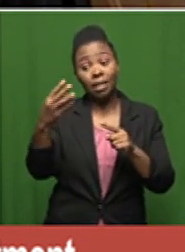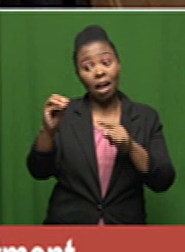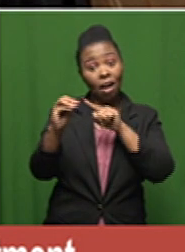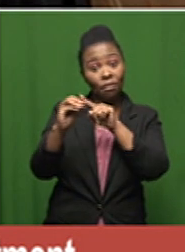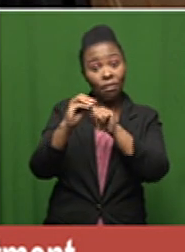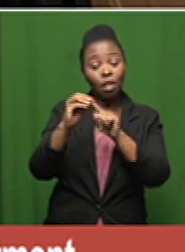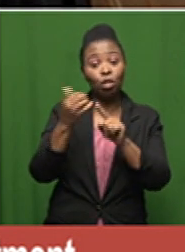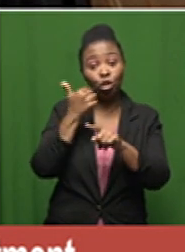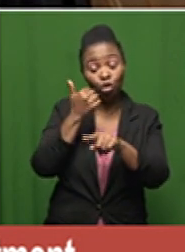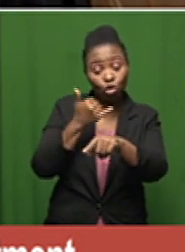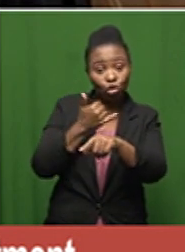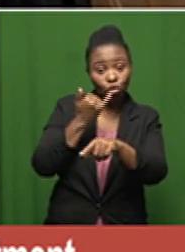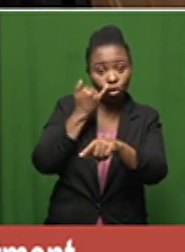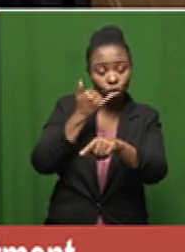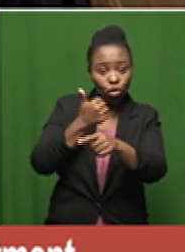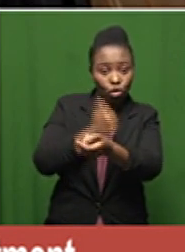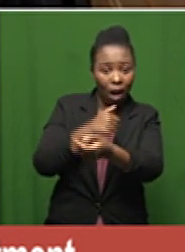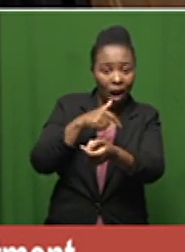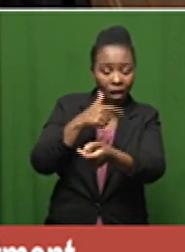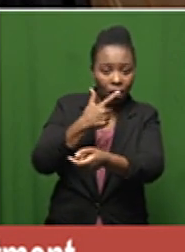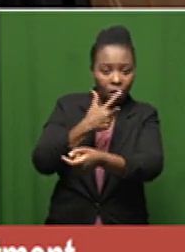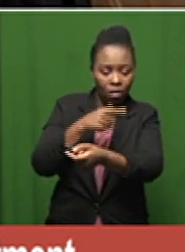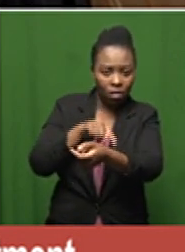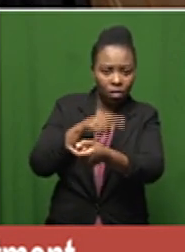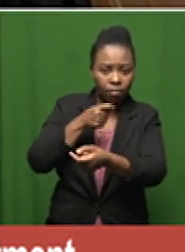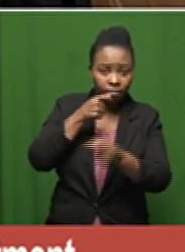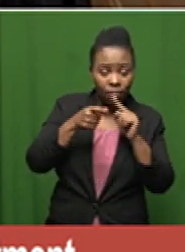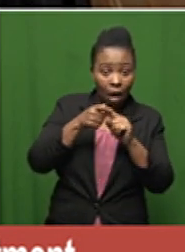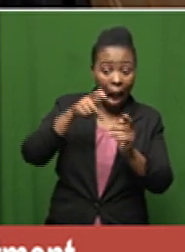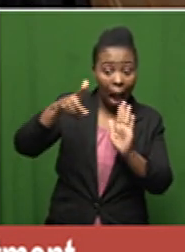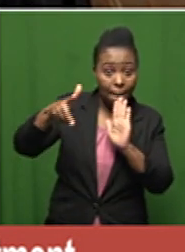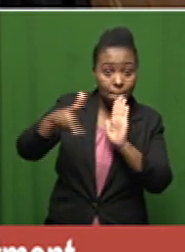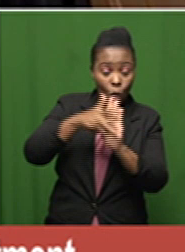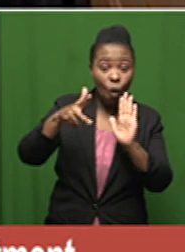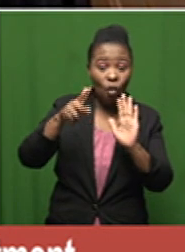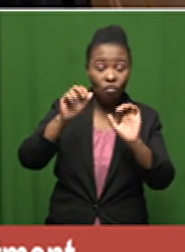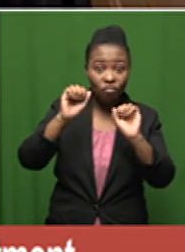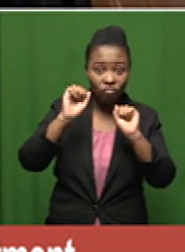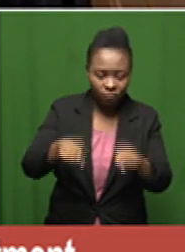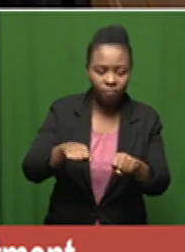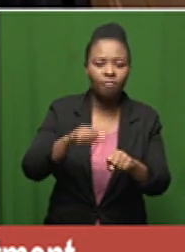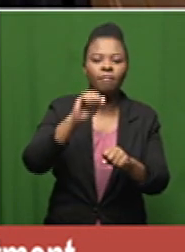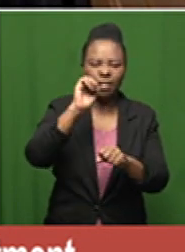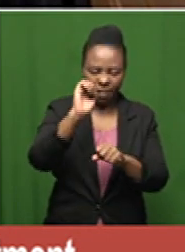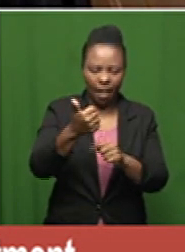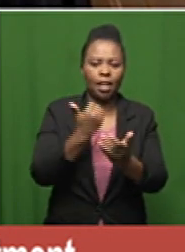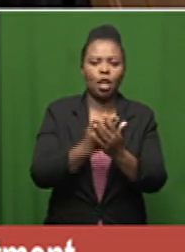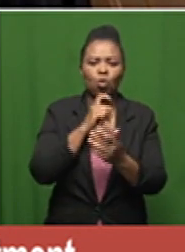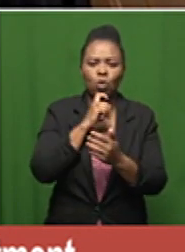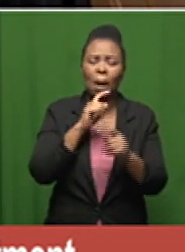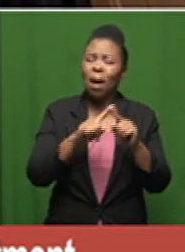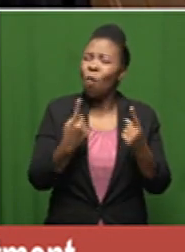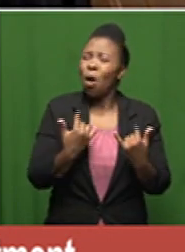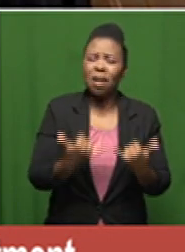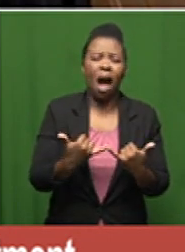the drug or until sapra our regulatory authority has approved it i don't think it should be used in patients